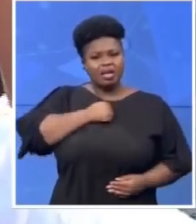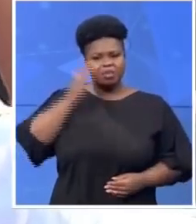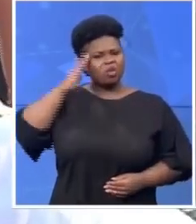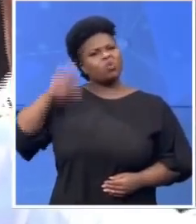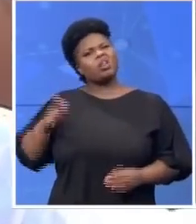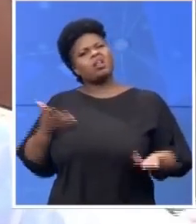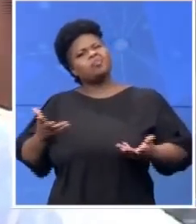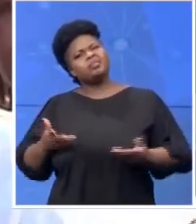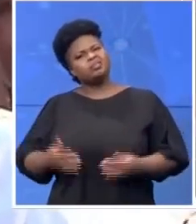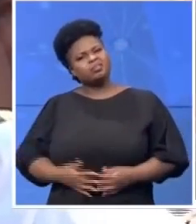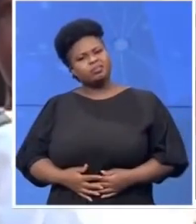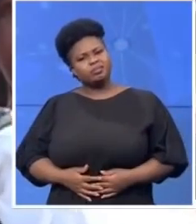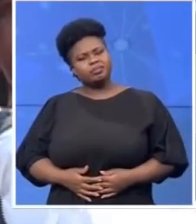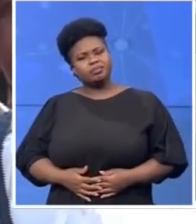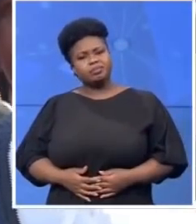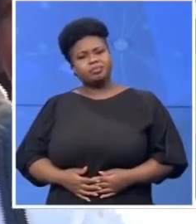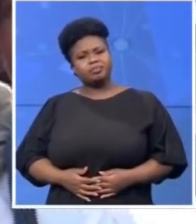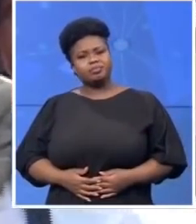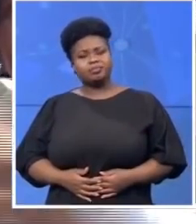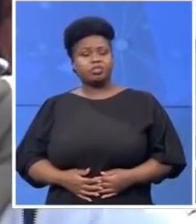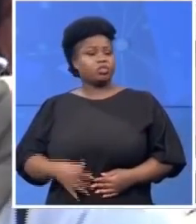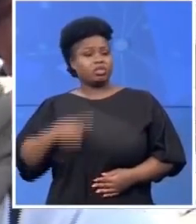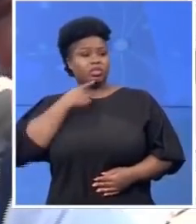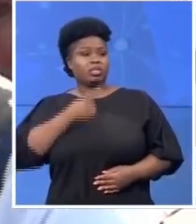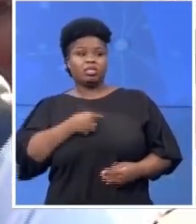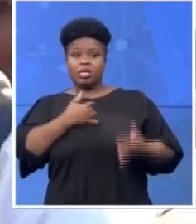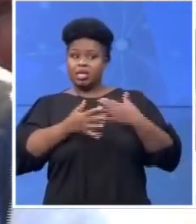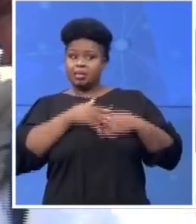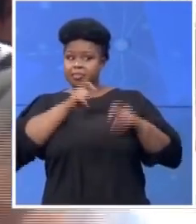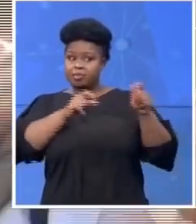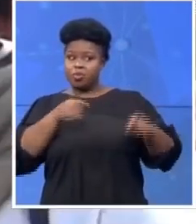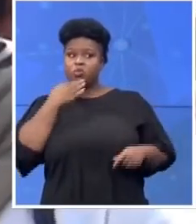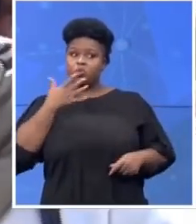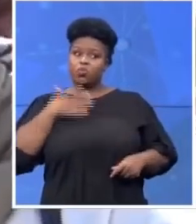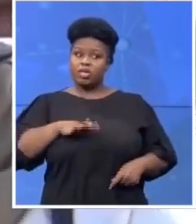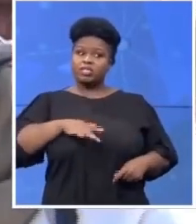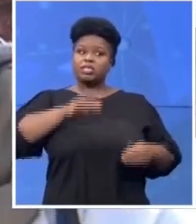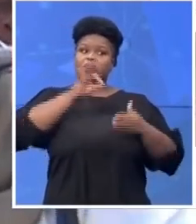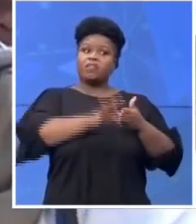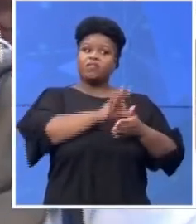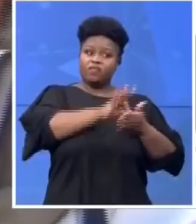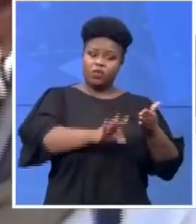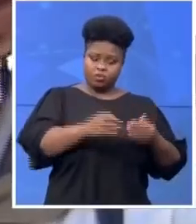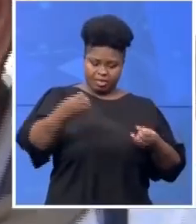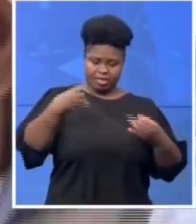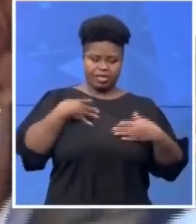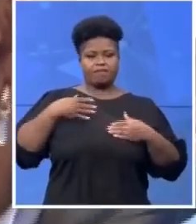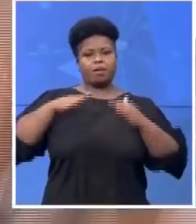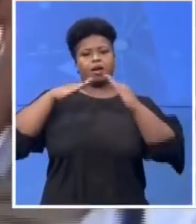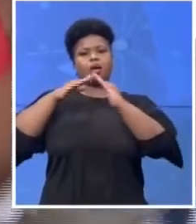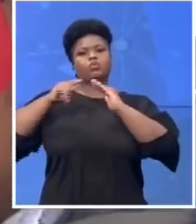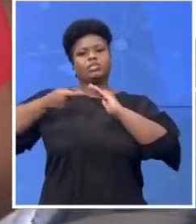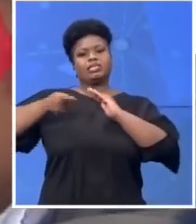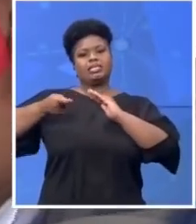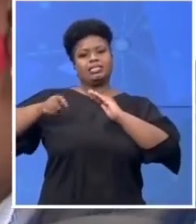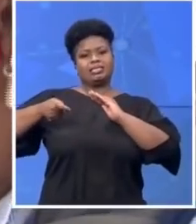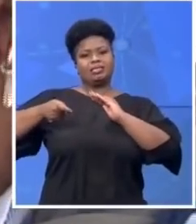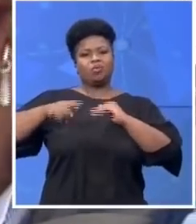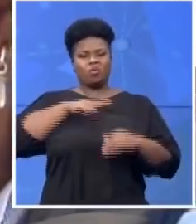who wants her vote must hand her keys to a house. She asks, where will she sleep after voting?